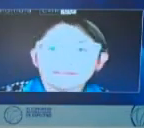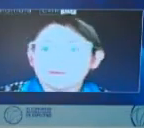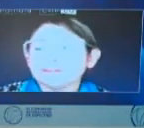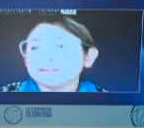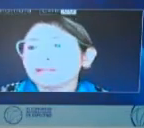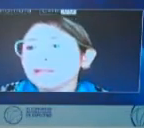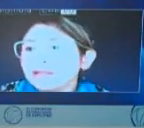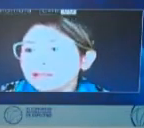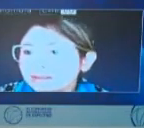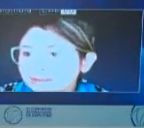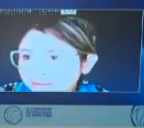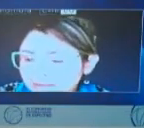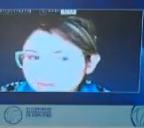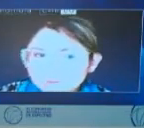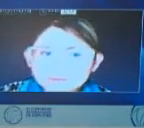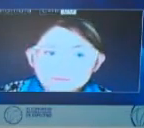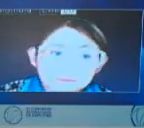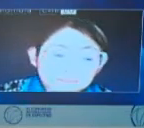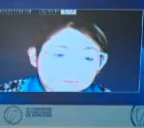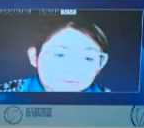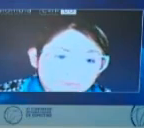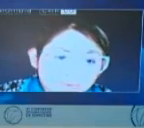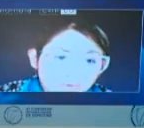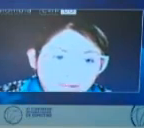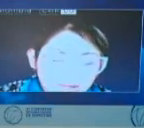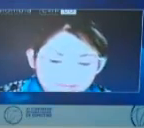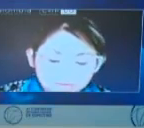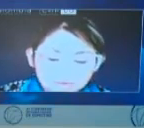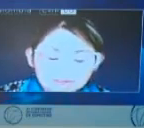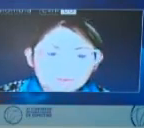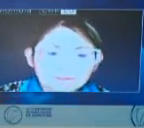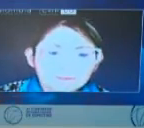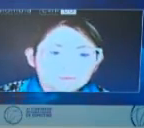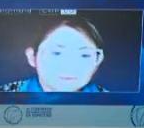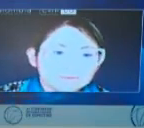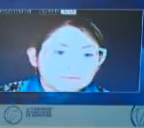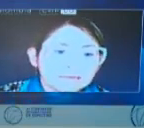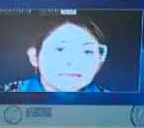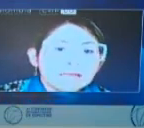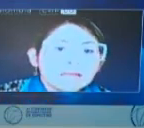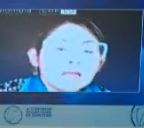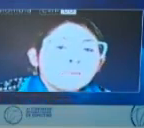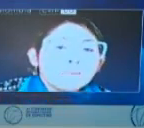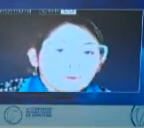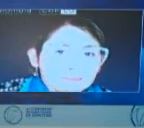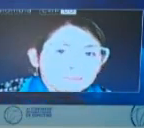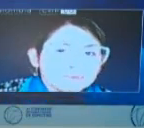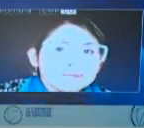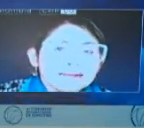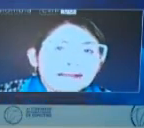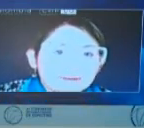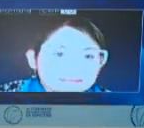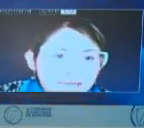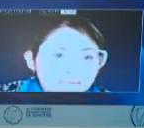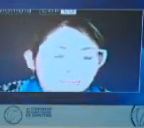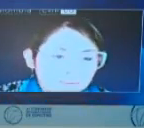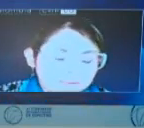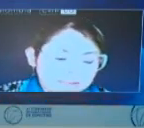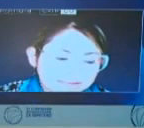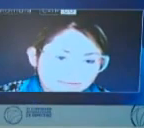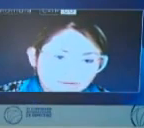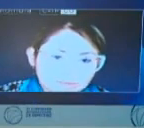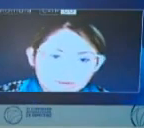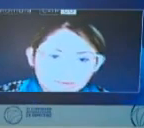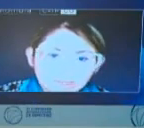through wireless connections and to IoT, technologies for industrial revolution